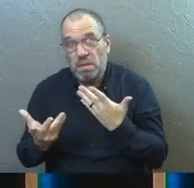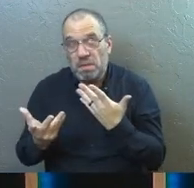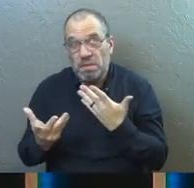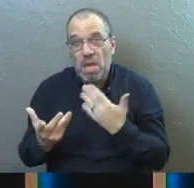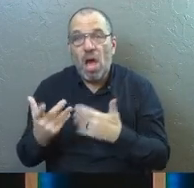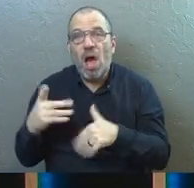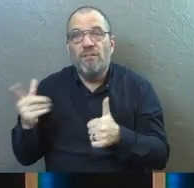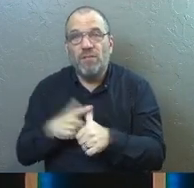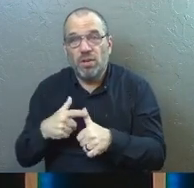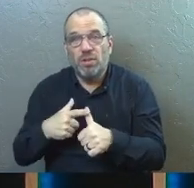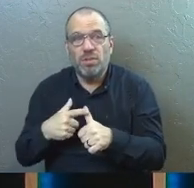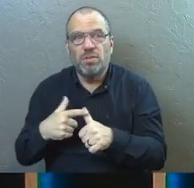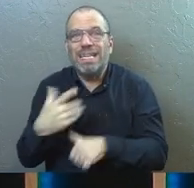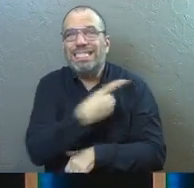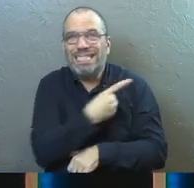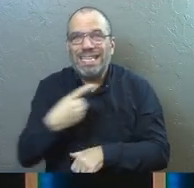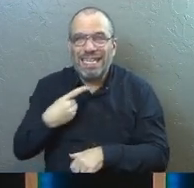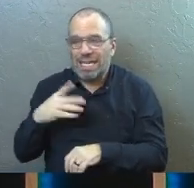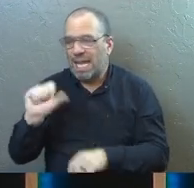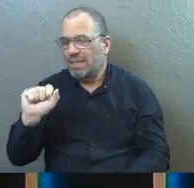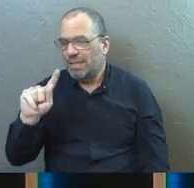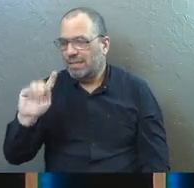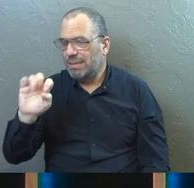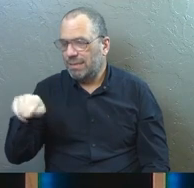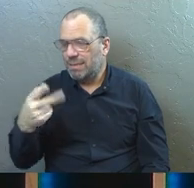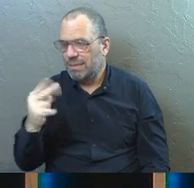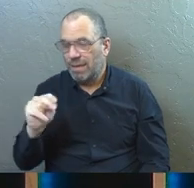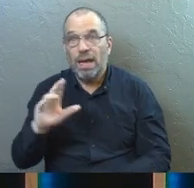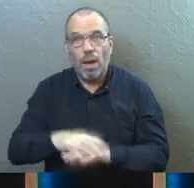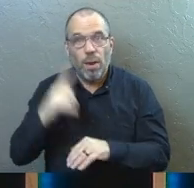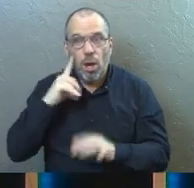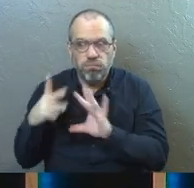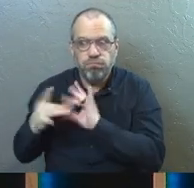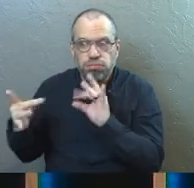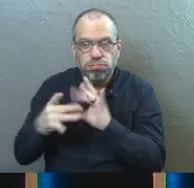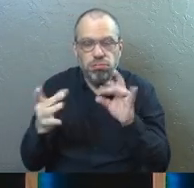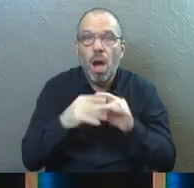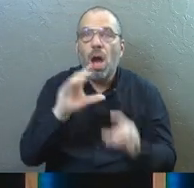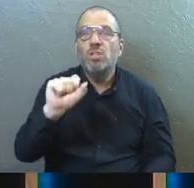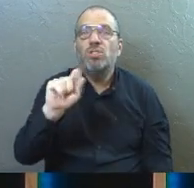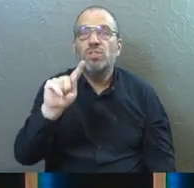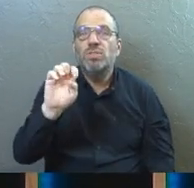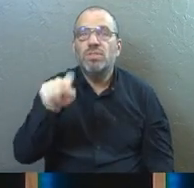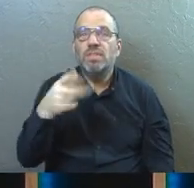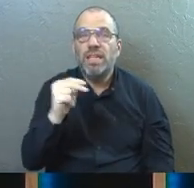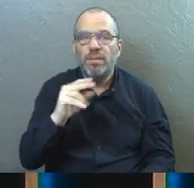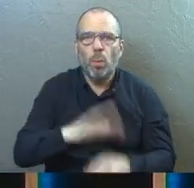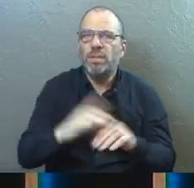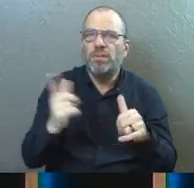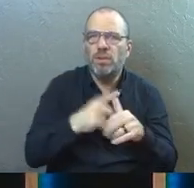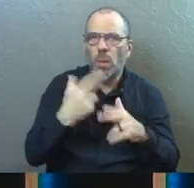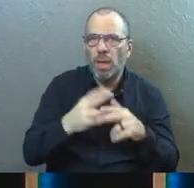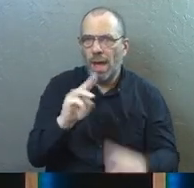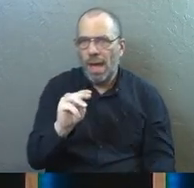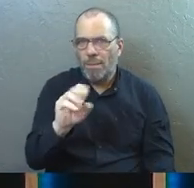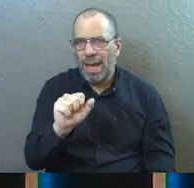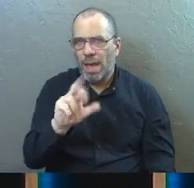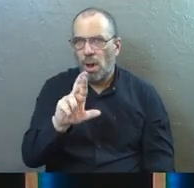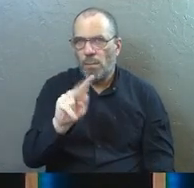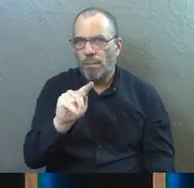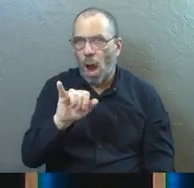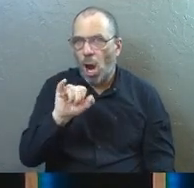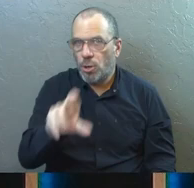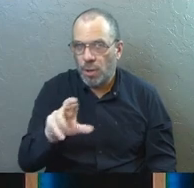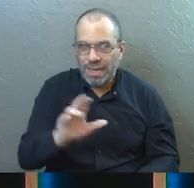early deacons. Stephen was one of them. And all of a sudden we're hearing all this stuff about Stephen. Stephen's the first martyr to the faith. And now we're hearing